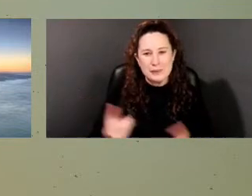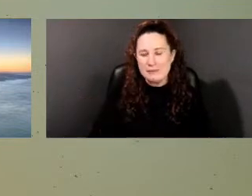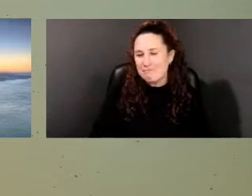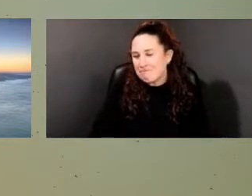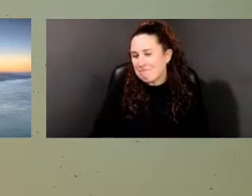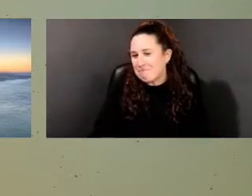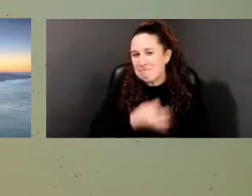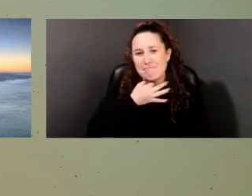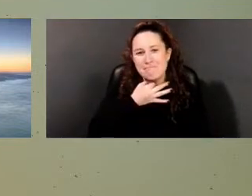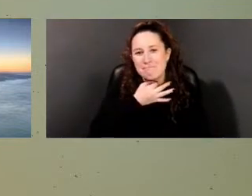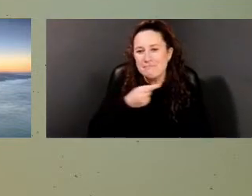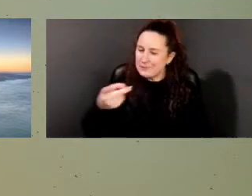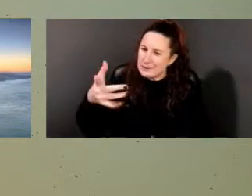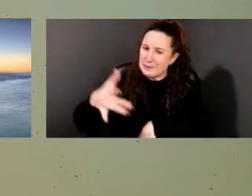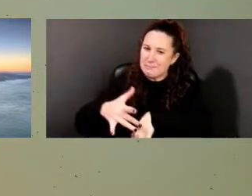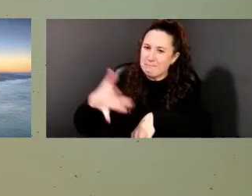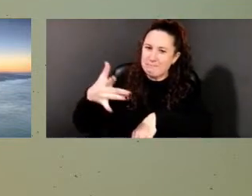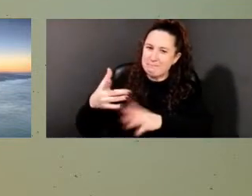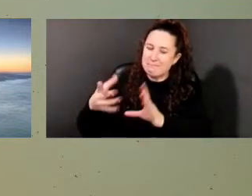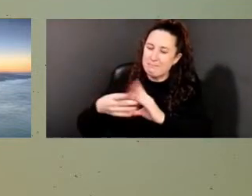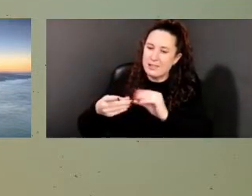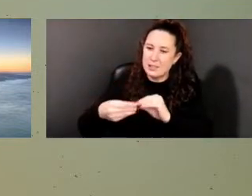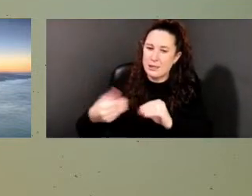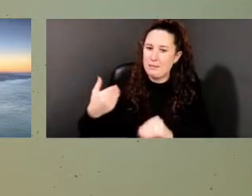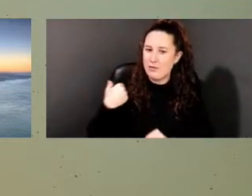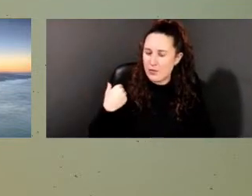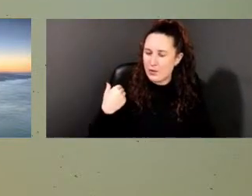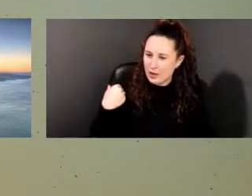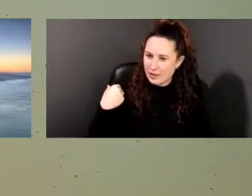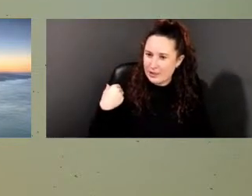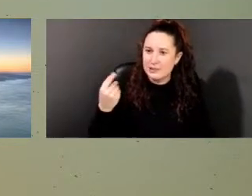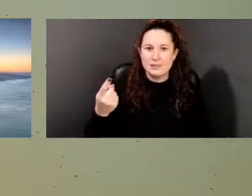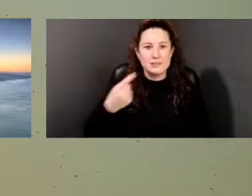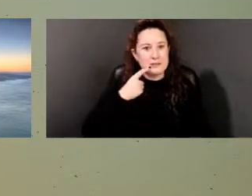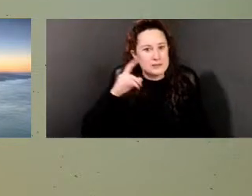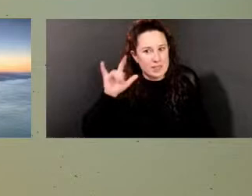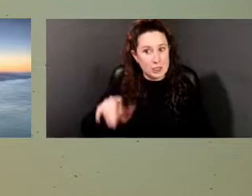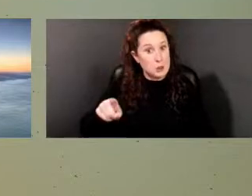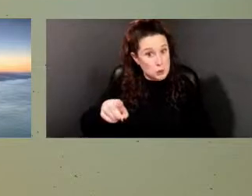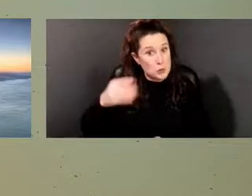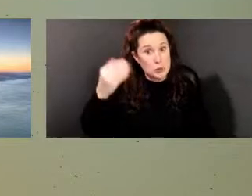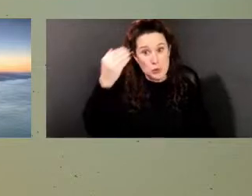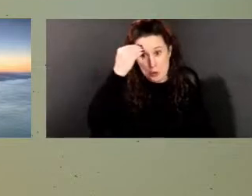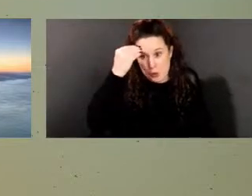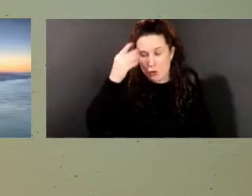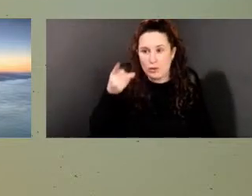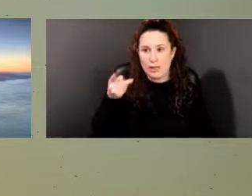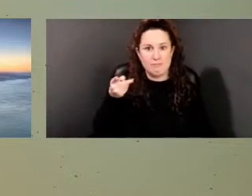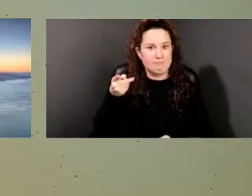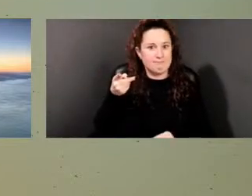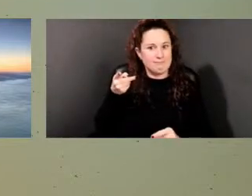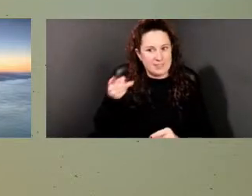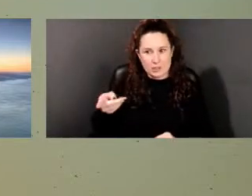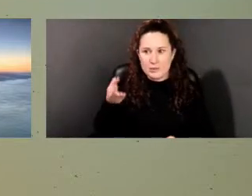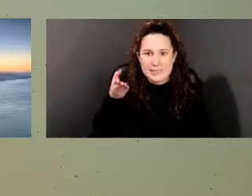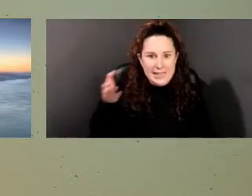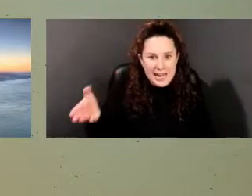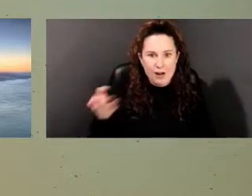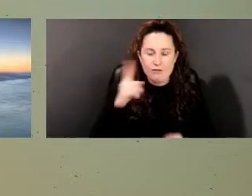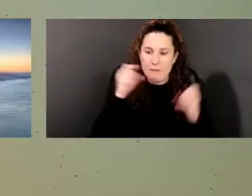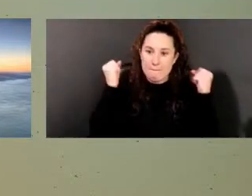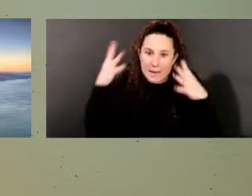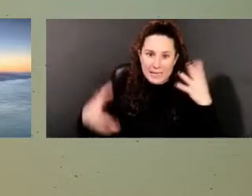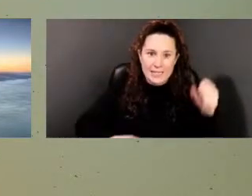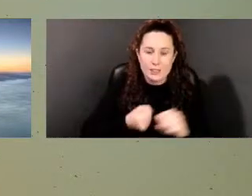on it a little bit. You knew this existed for a lot of years and intensely look for it for the